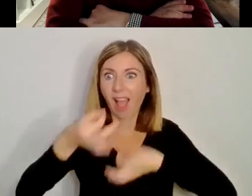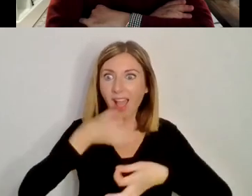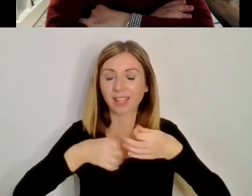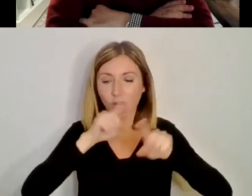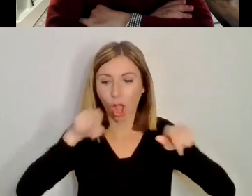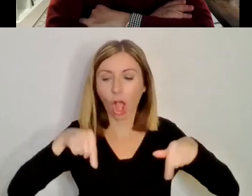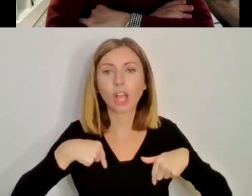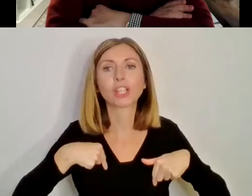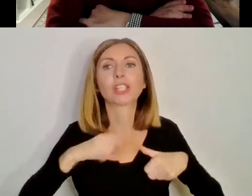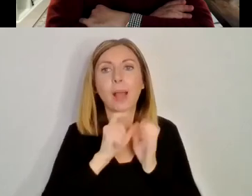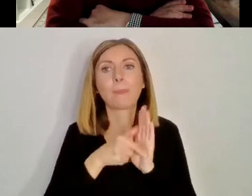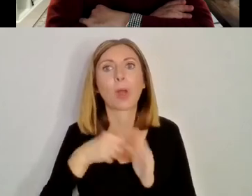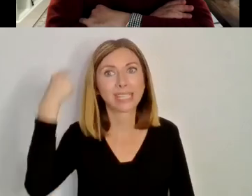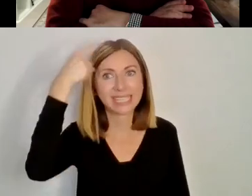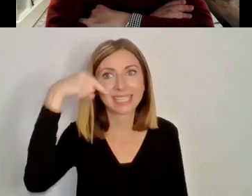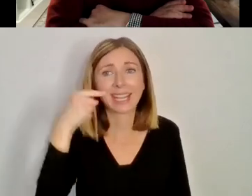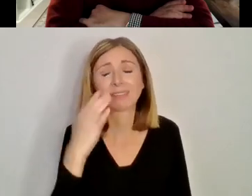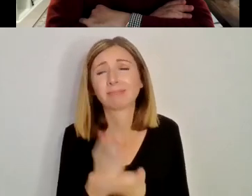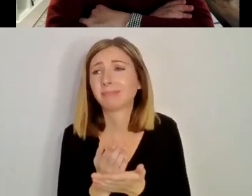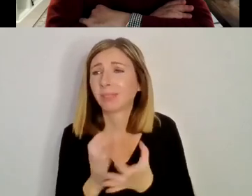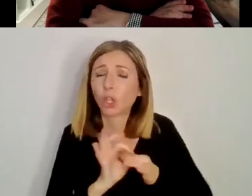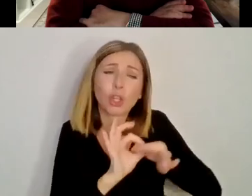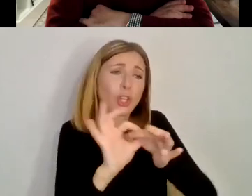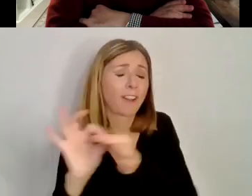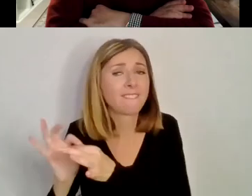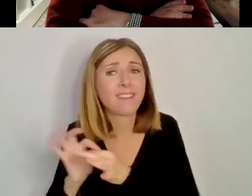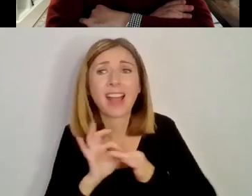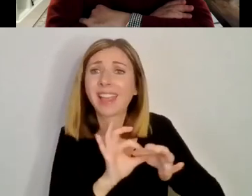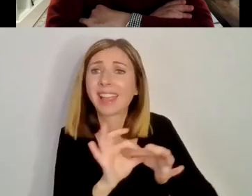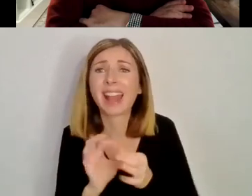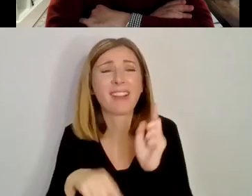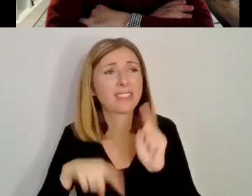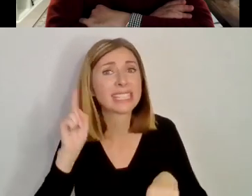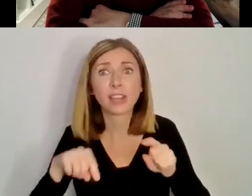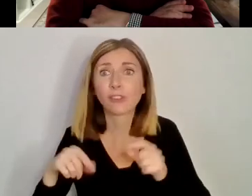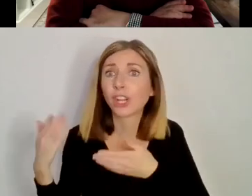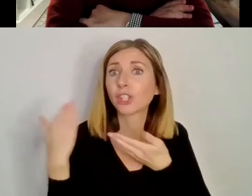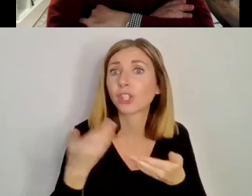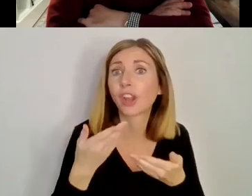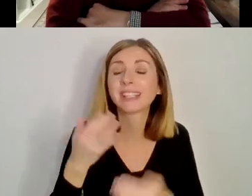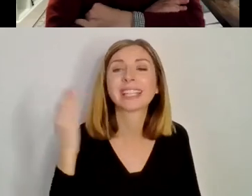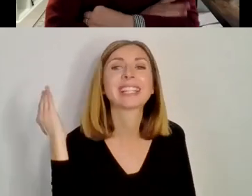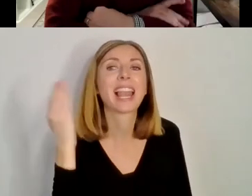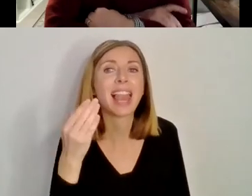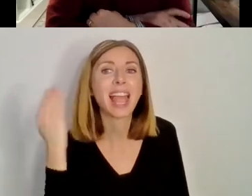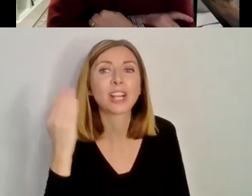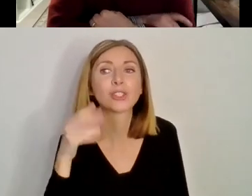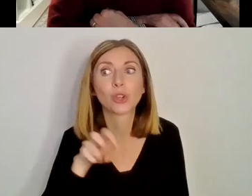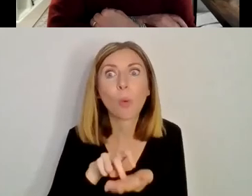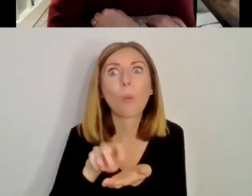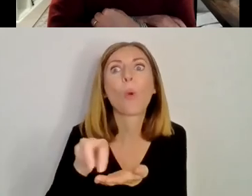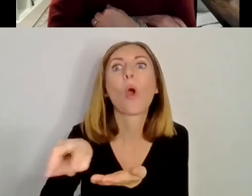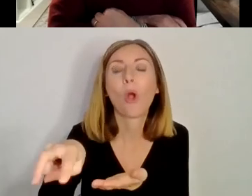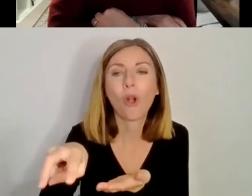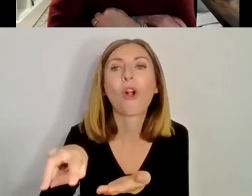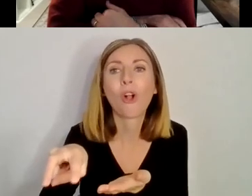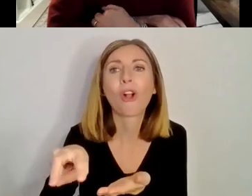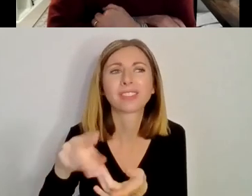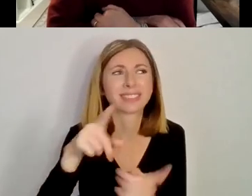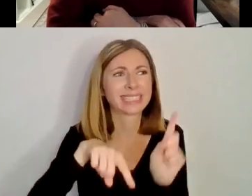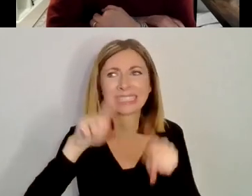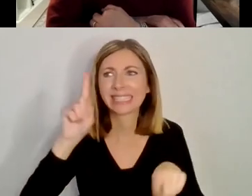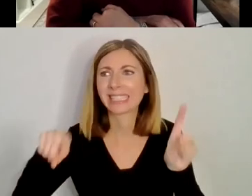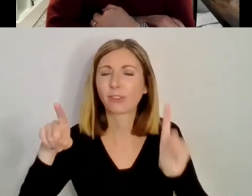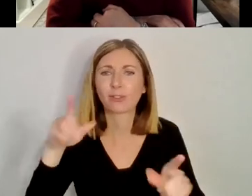unifying force. And we have inter-denominational services, lectures, walks, um, and we continue to grow that